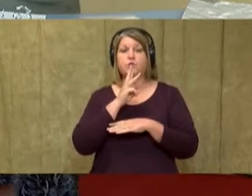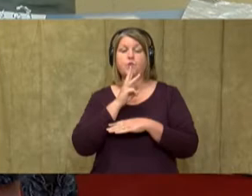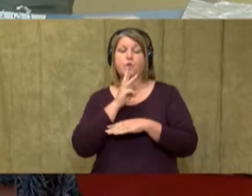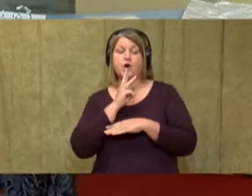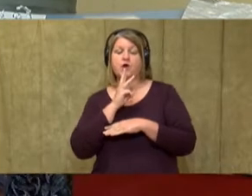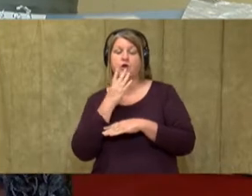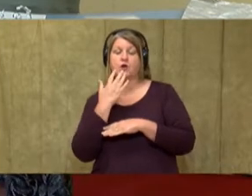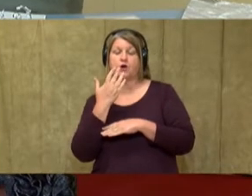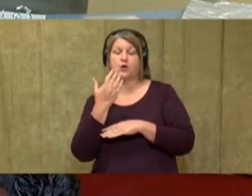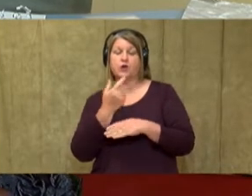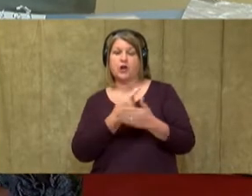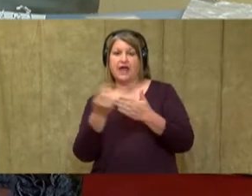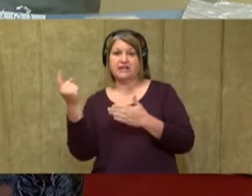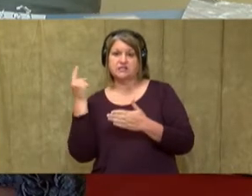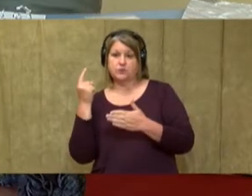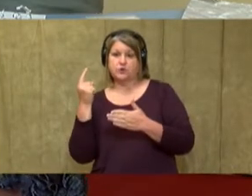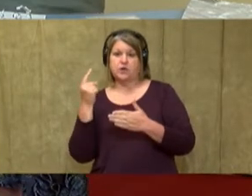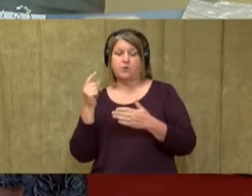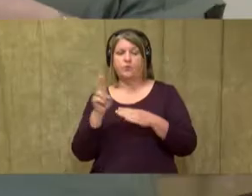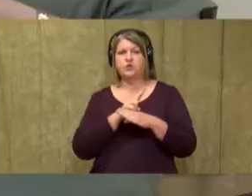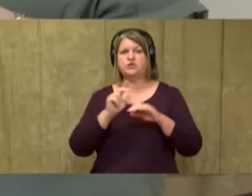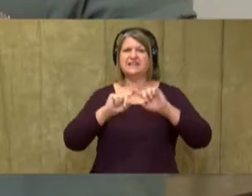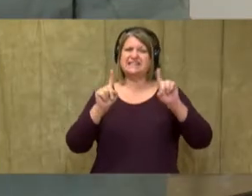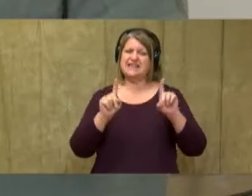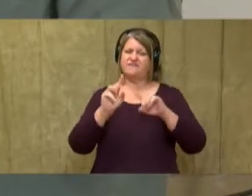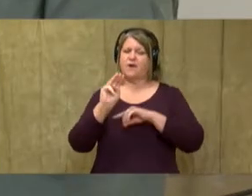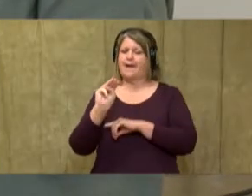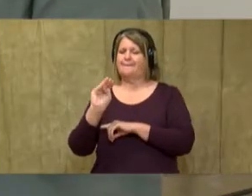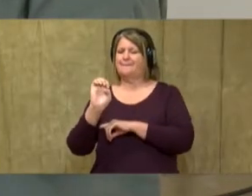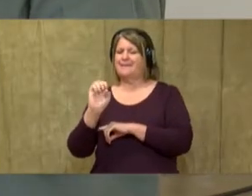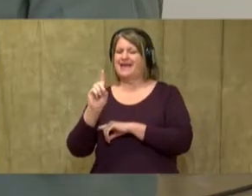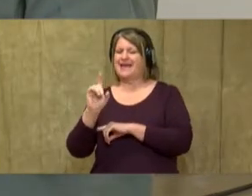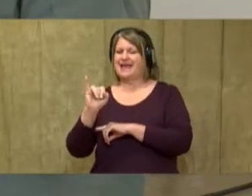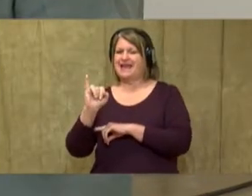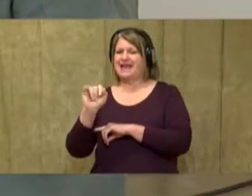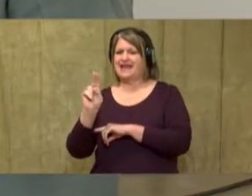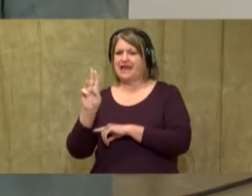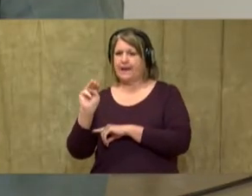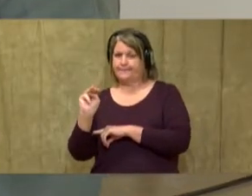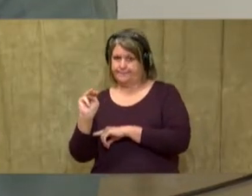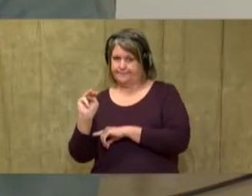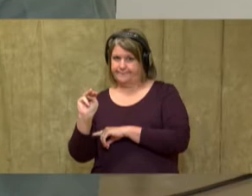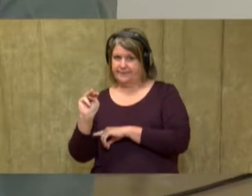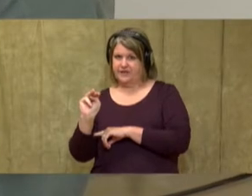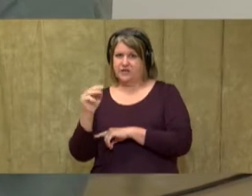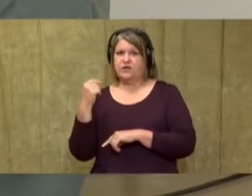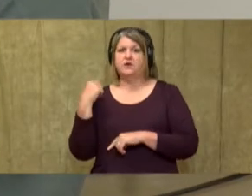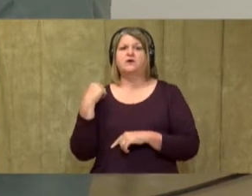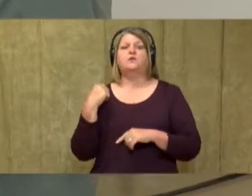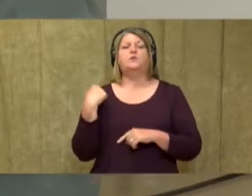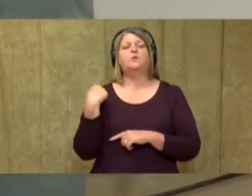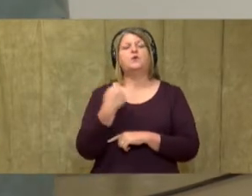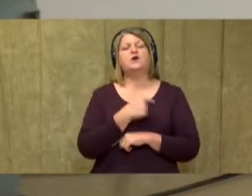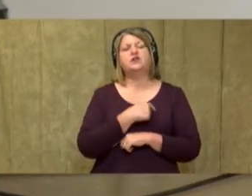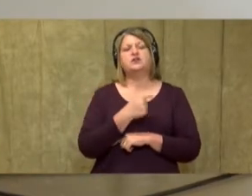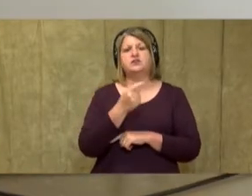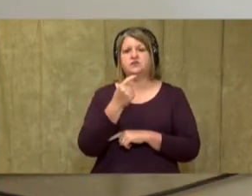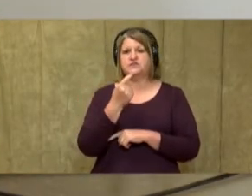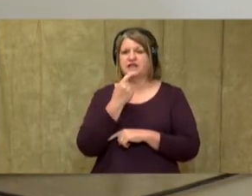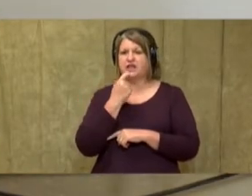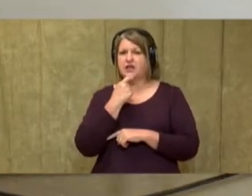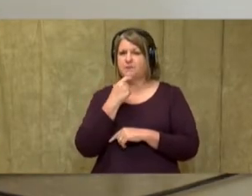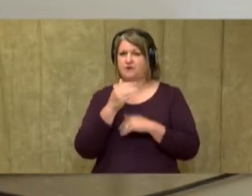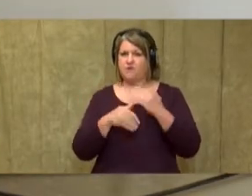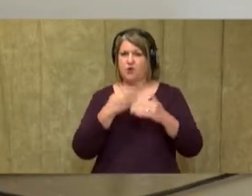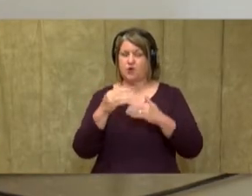That was a different tool that the artist uses. It doesn't look the same as what we're going to do today. All right. So we're going to use aluminum foil and you can kind